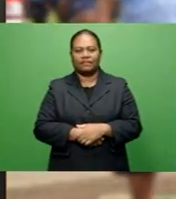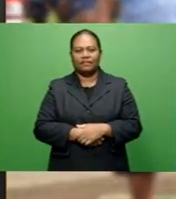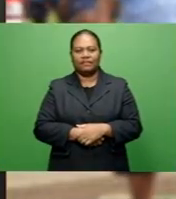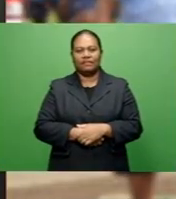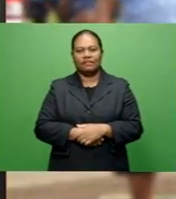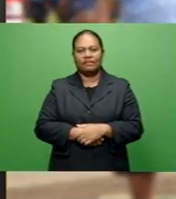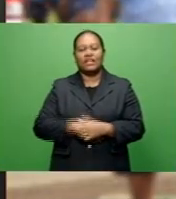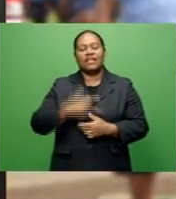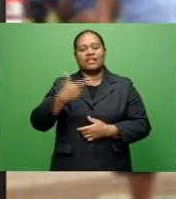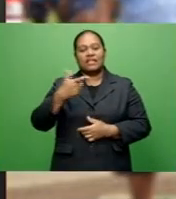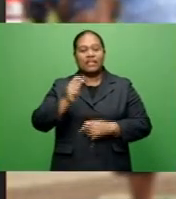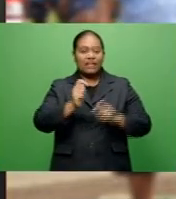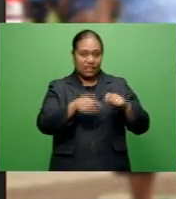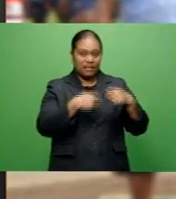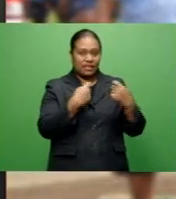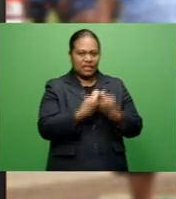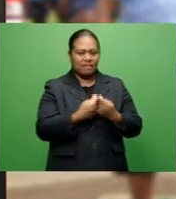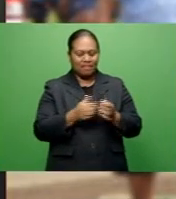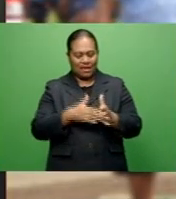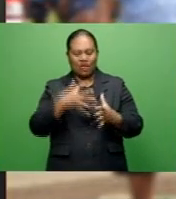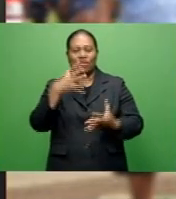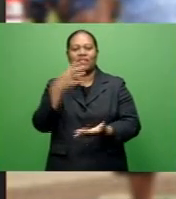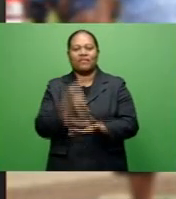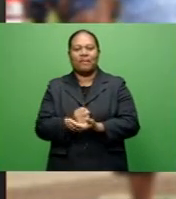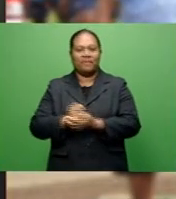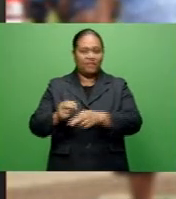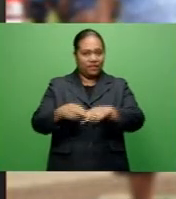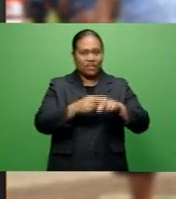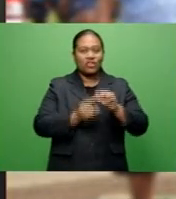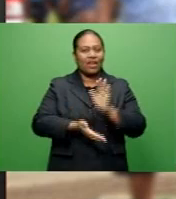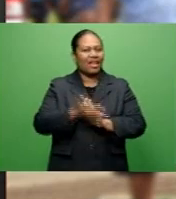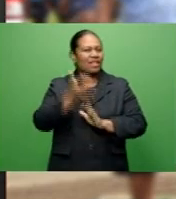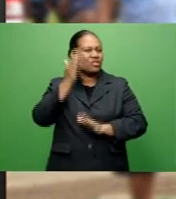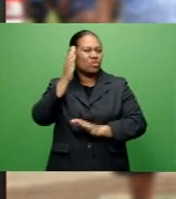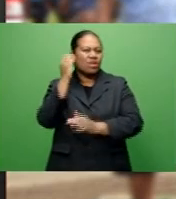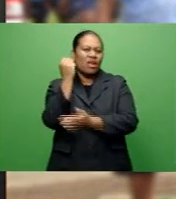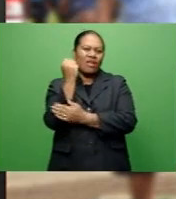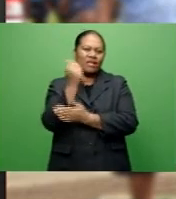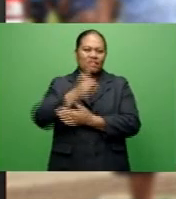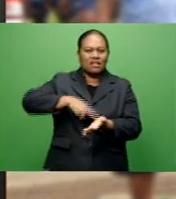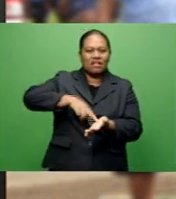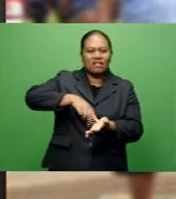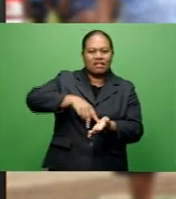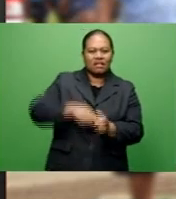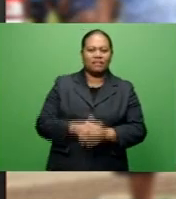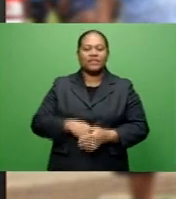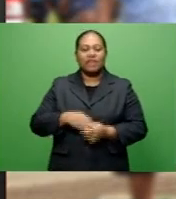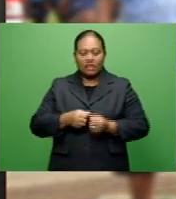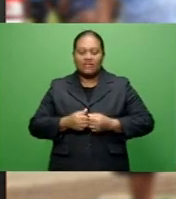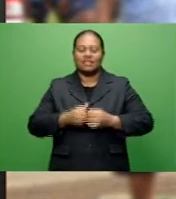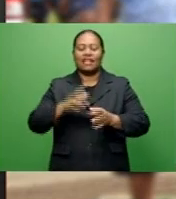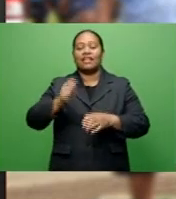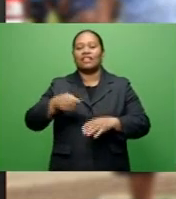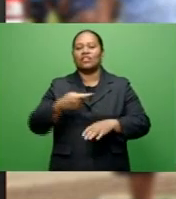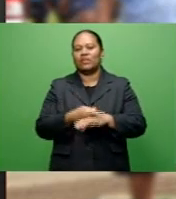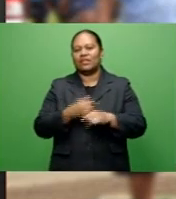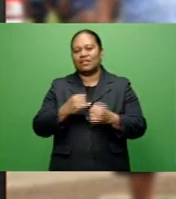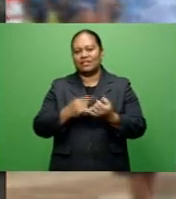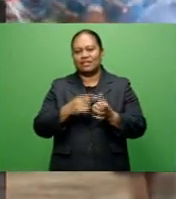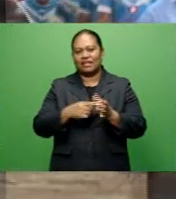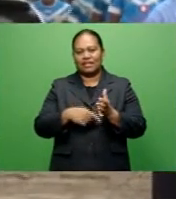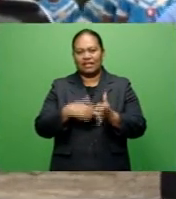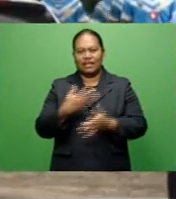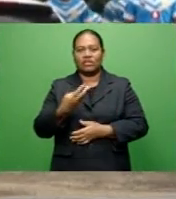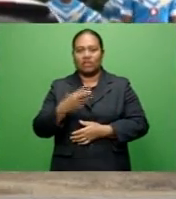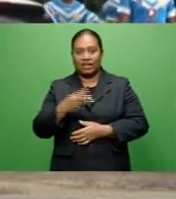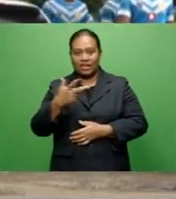Around 70 teams have been confirmed for the Fiji Secondary Schools Rugby League, set to begin next Saturday. 38 teams have